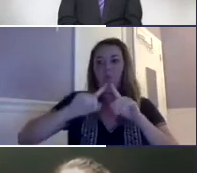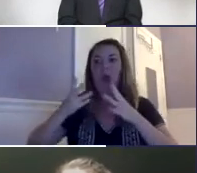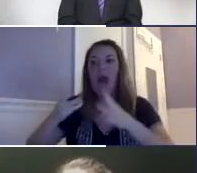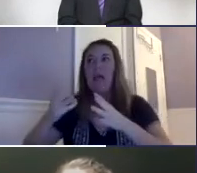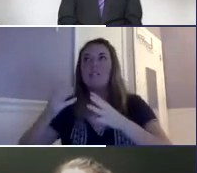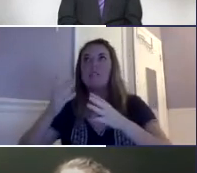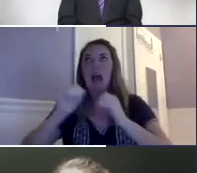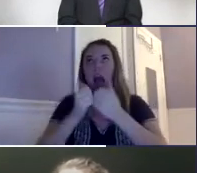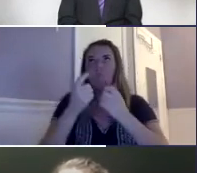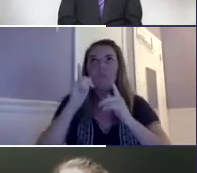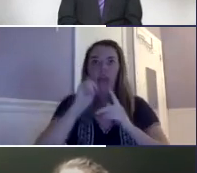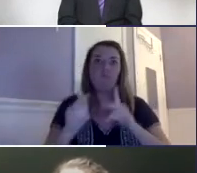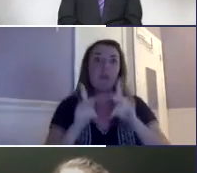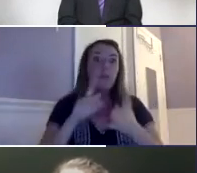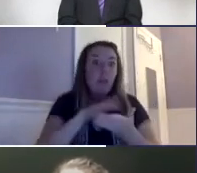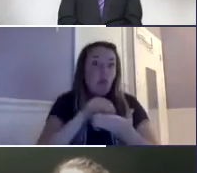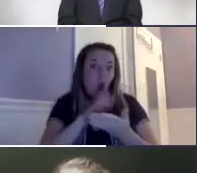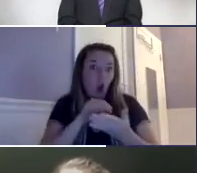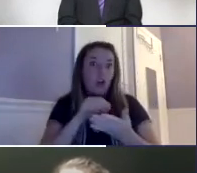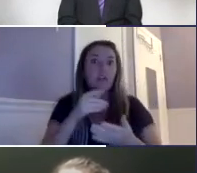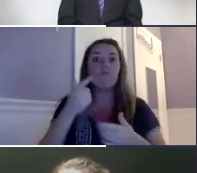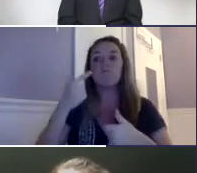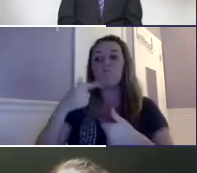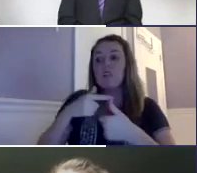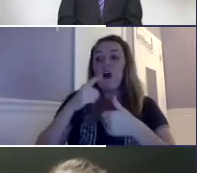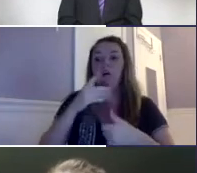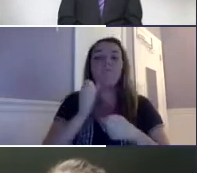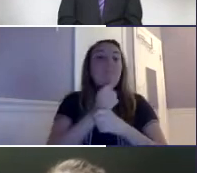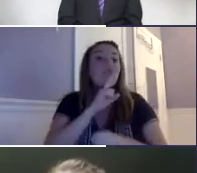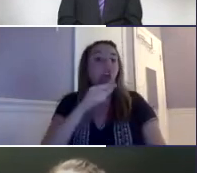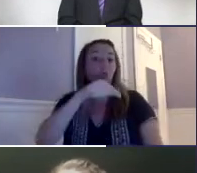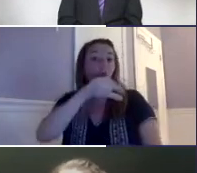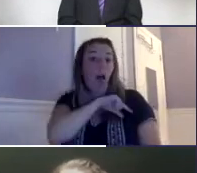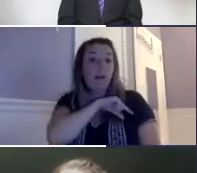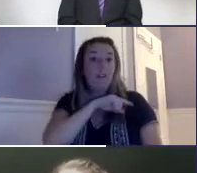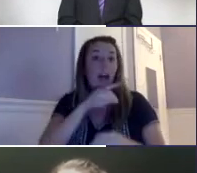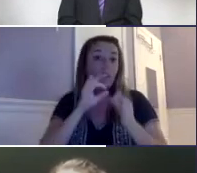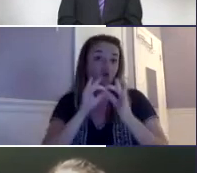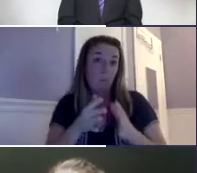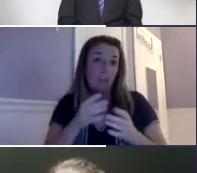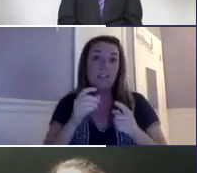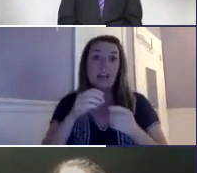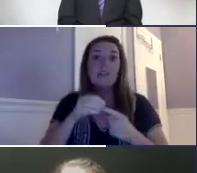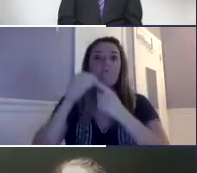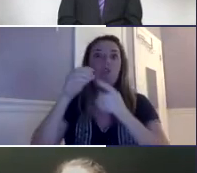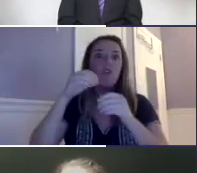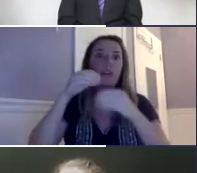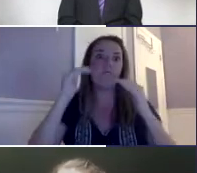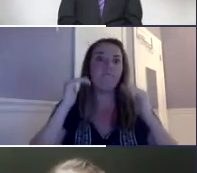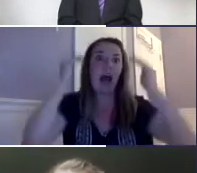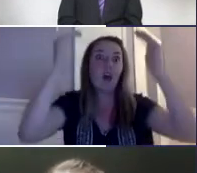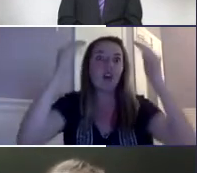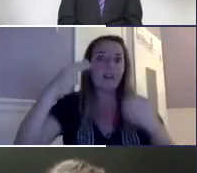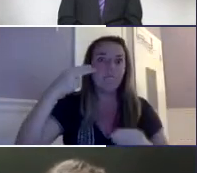do want to mention a little bit about different ways that deaf people learn and to make sure that there's a